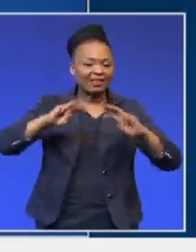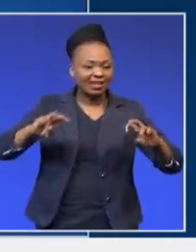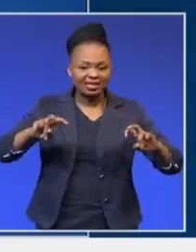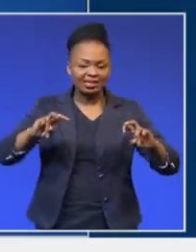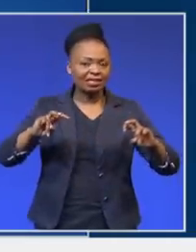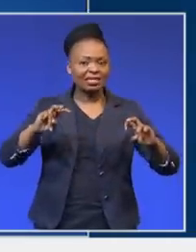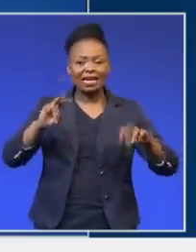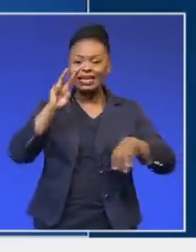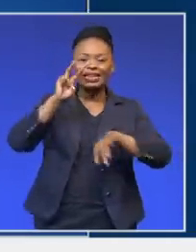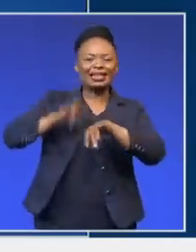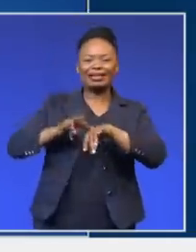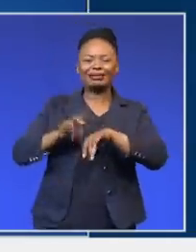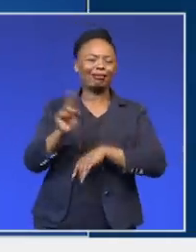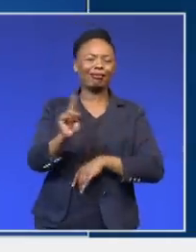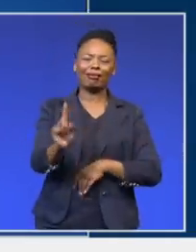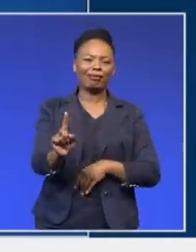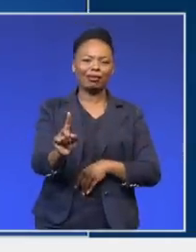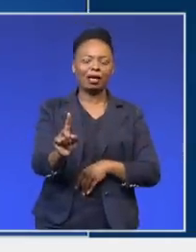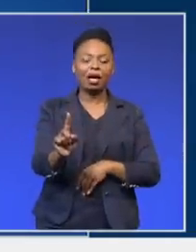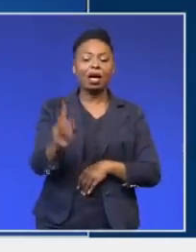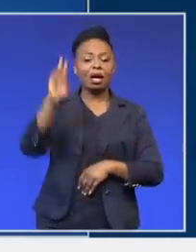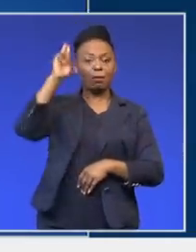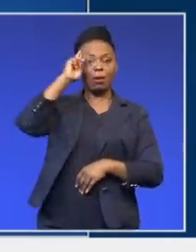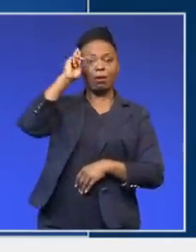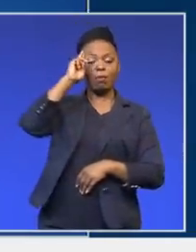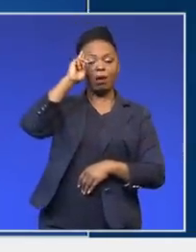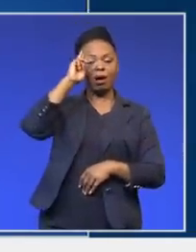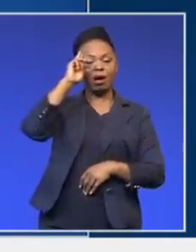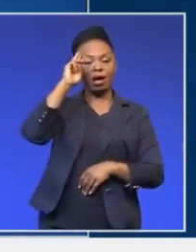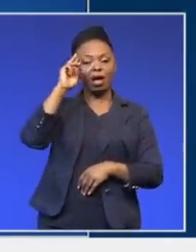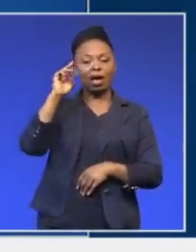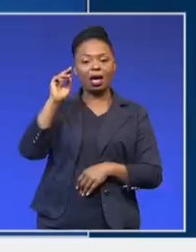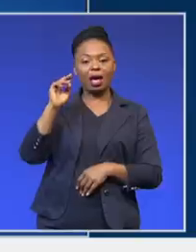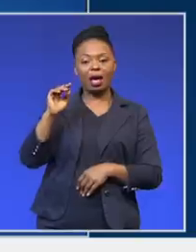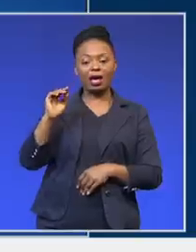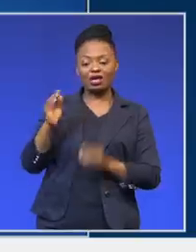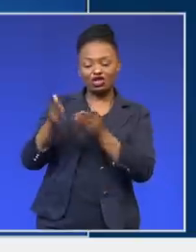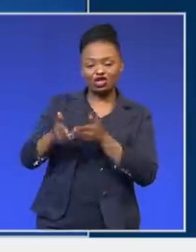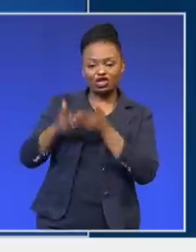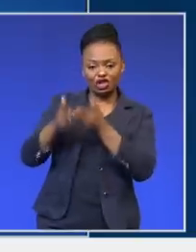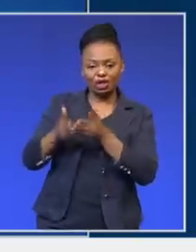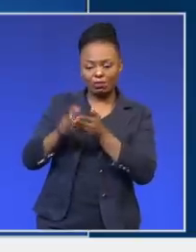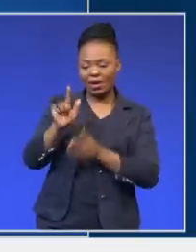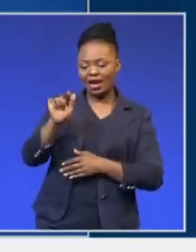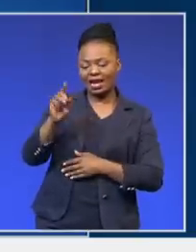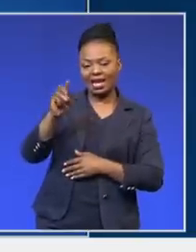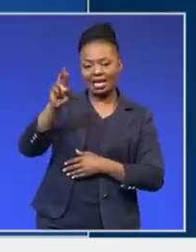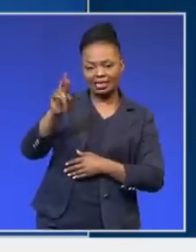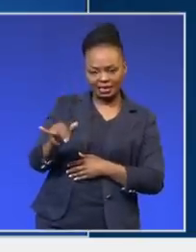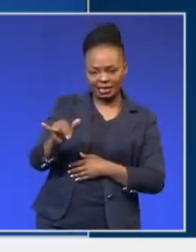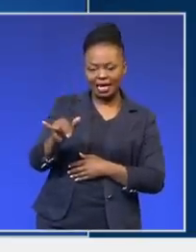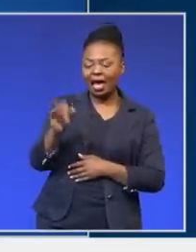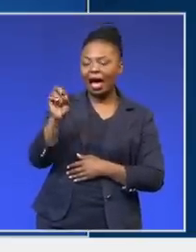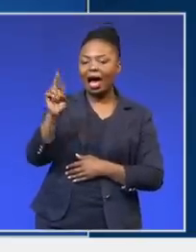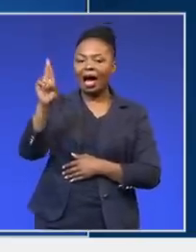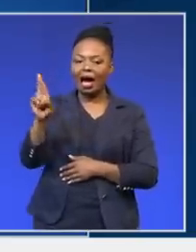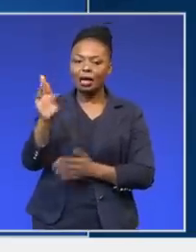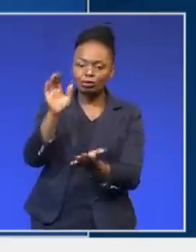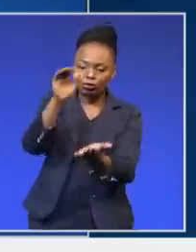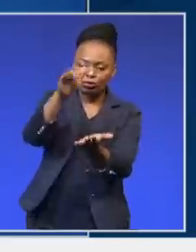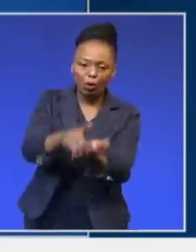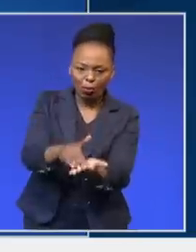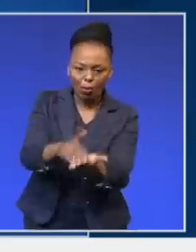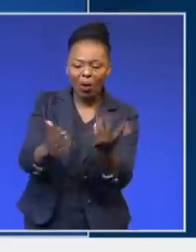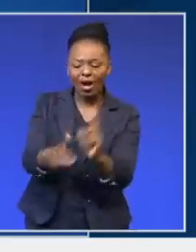required. Remember, the fact that the lady R was allowed to dock in Simonstown, even for the